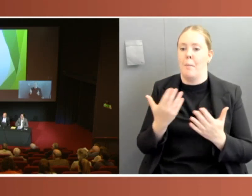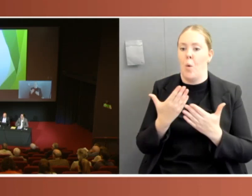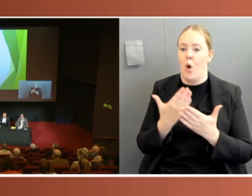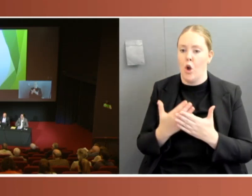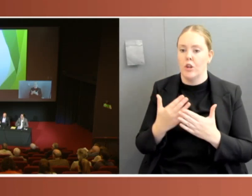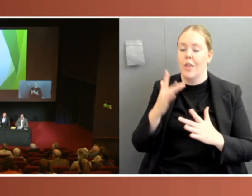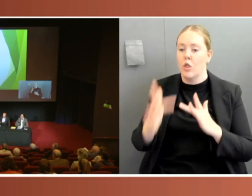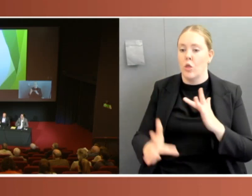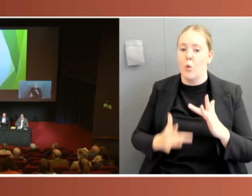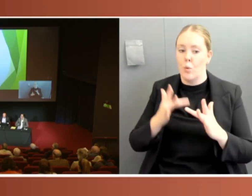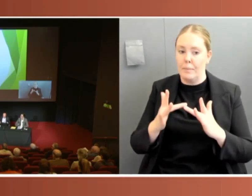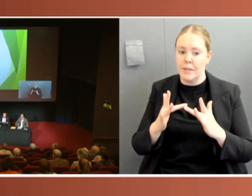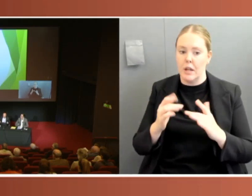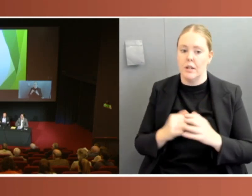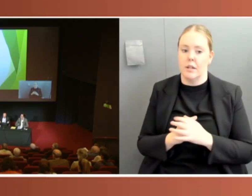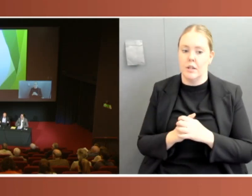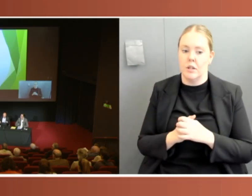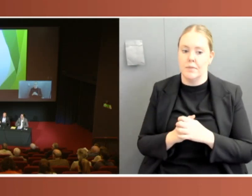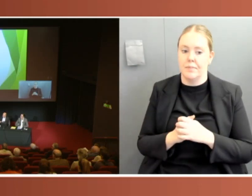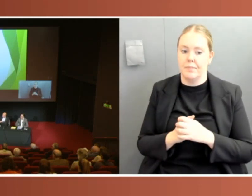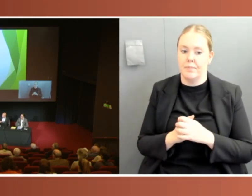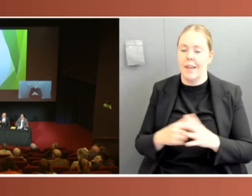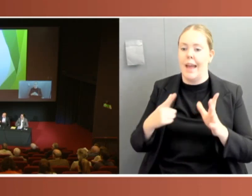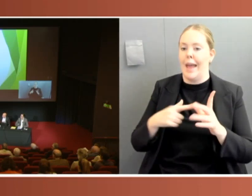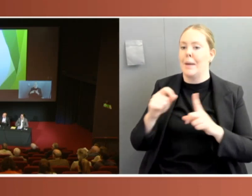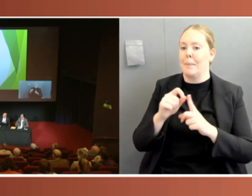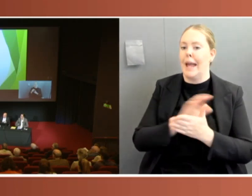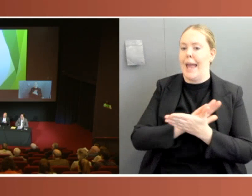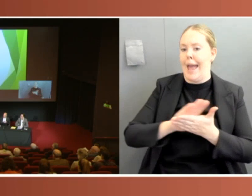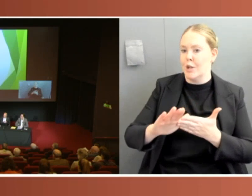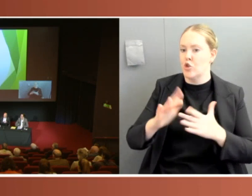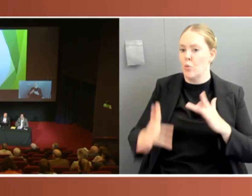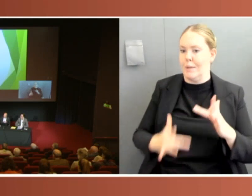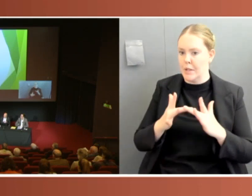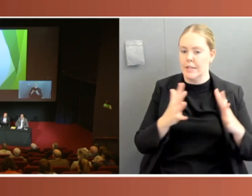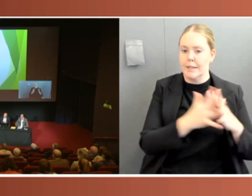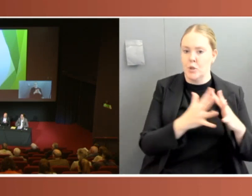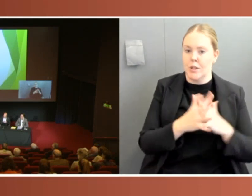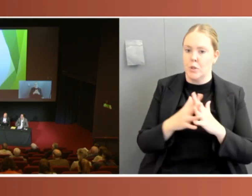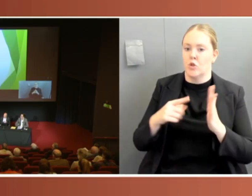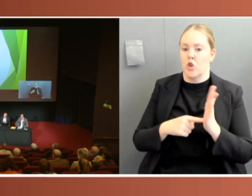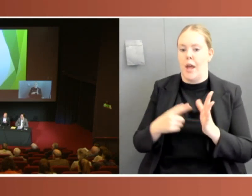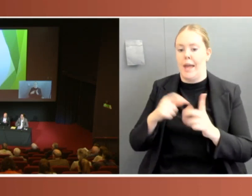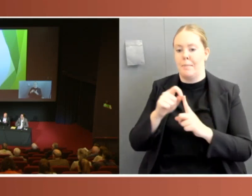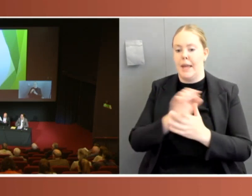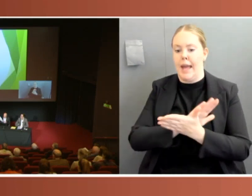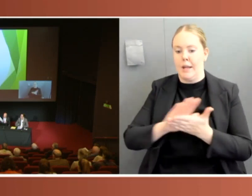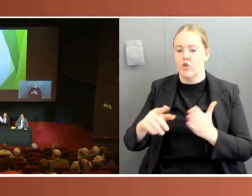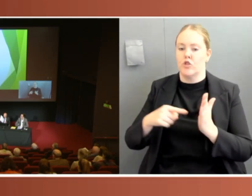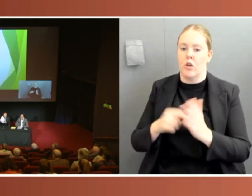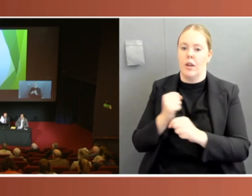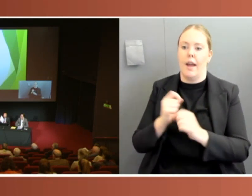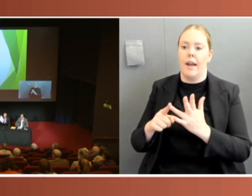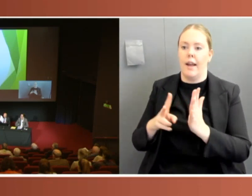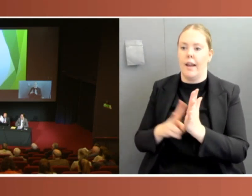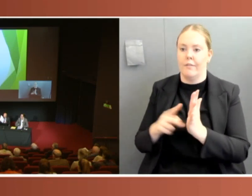Senate Lecture Series page on the APH website. That's www.aph.gov.au. And we hope that you